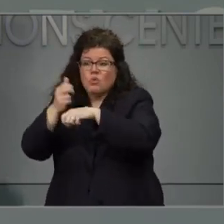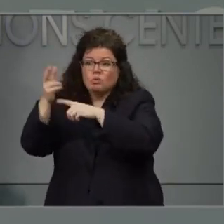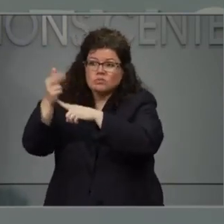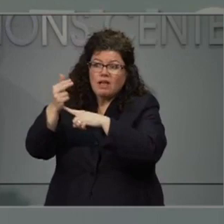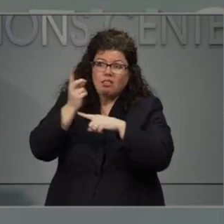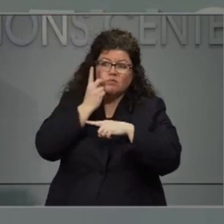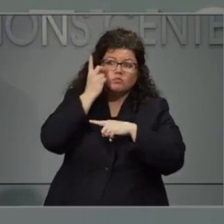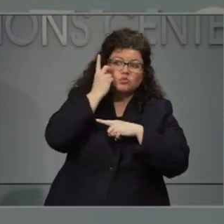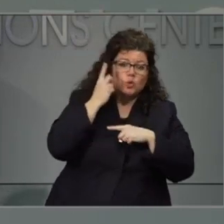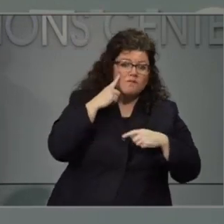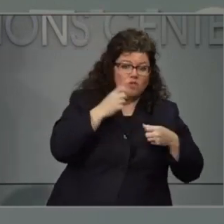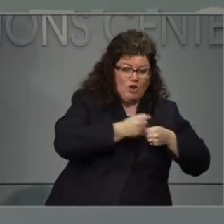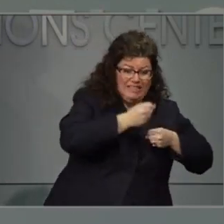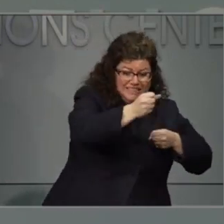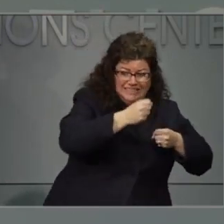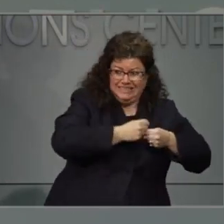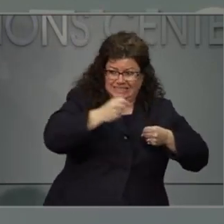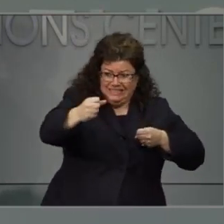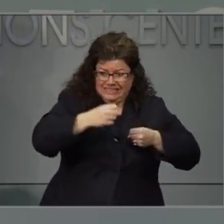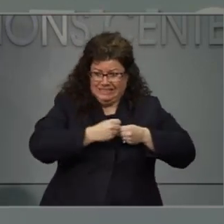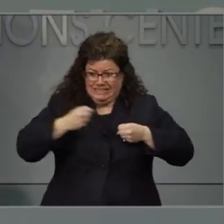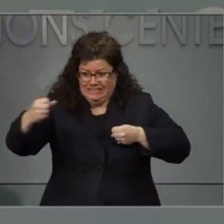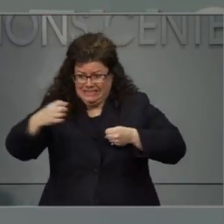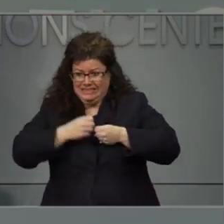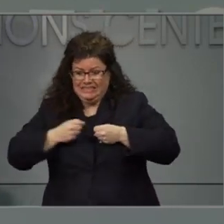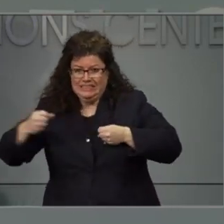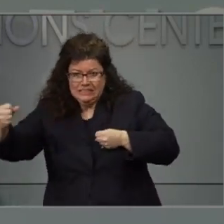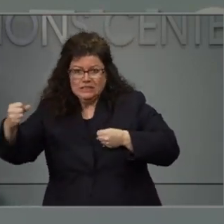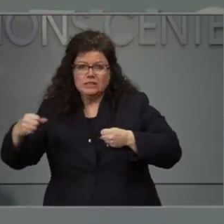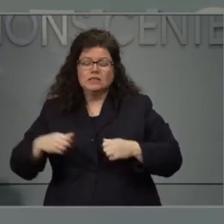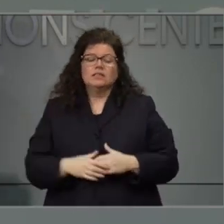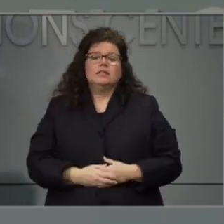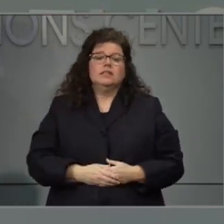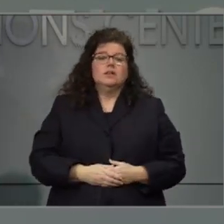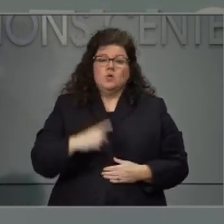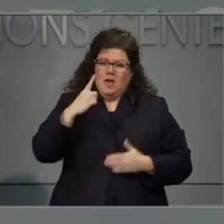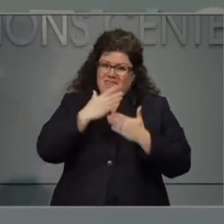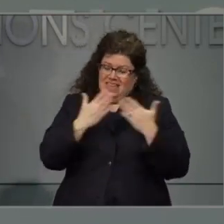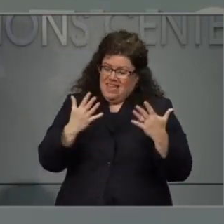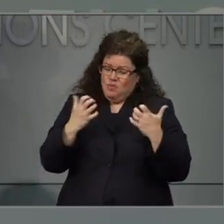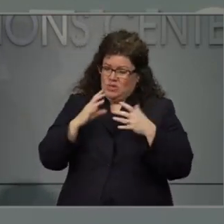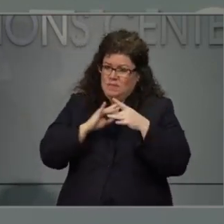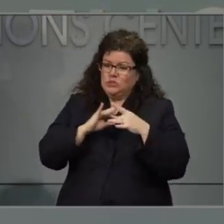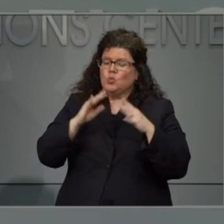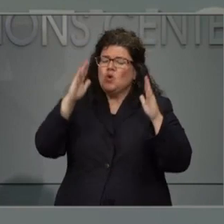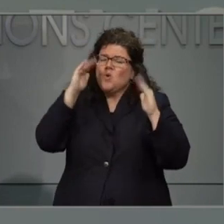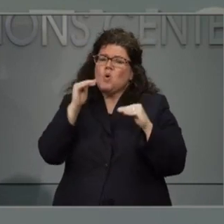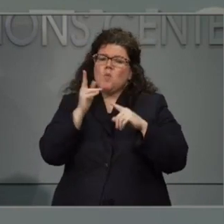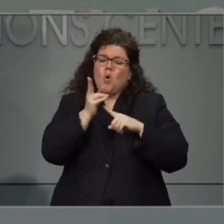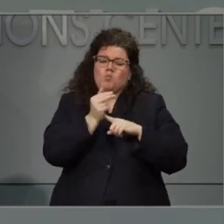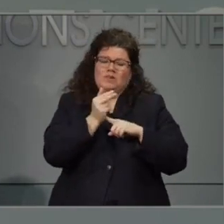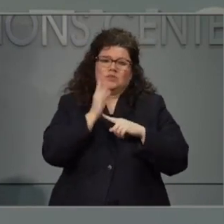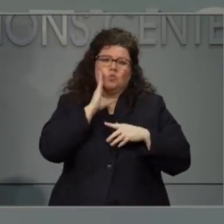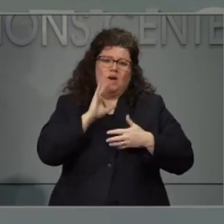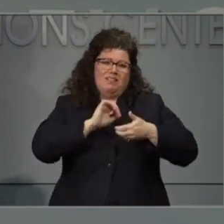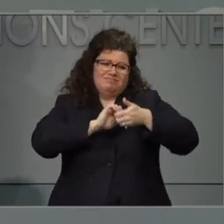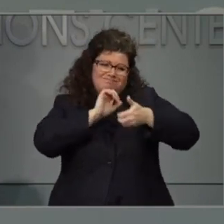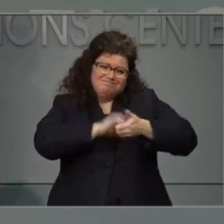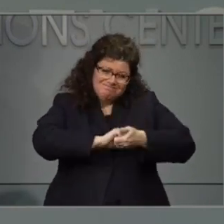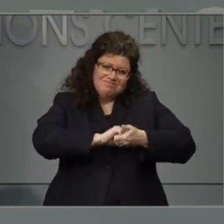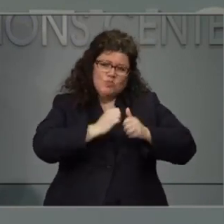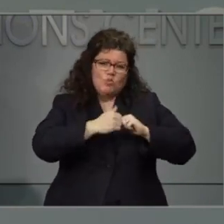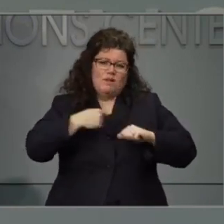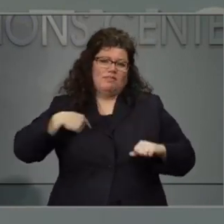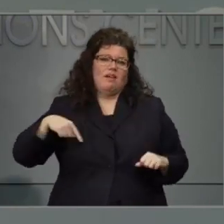Just a hope that our hospitality industry in particular will work with our local governments